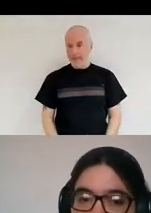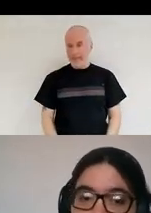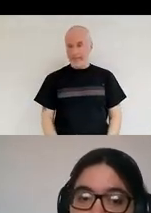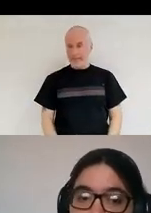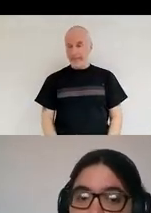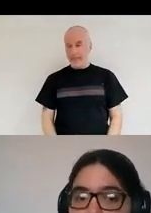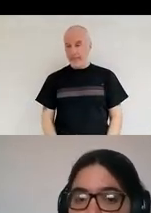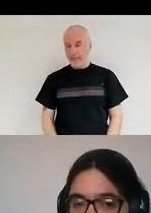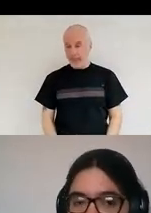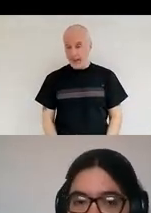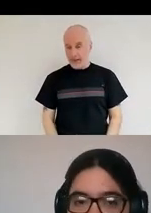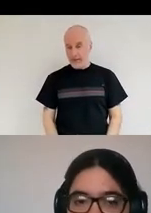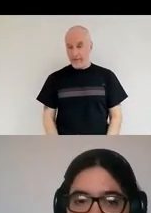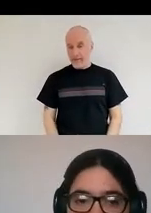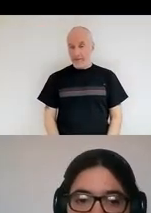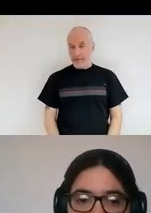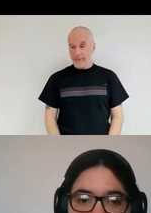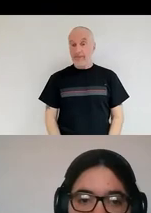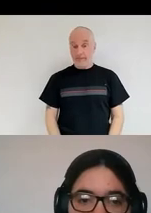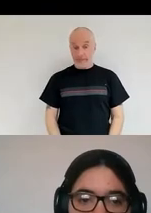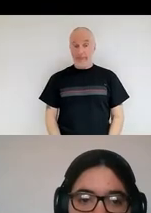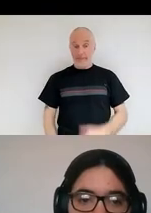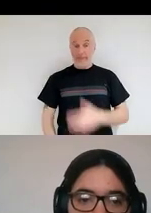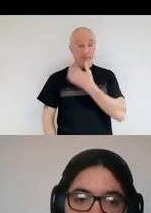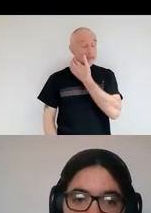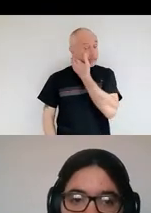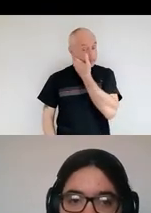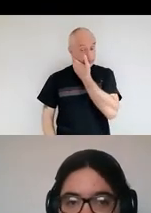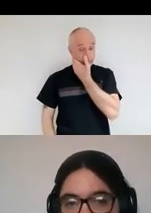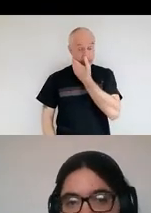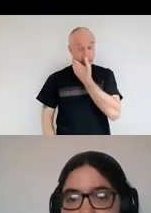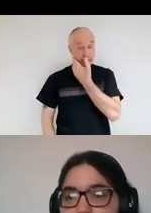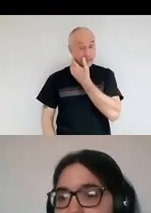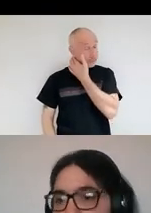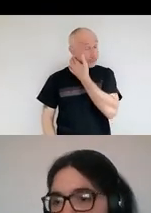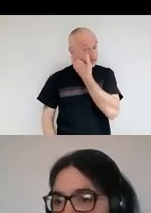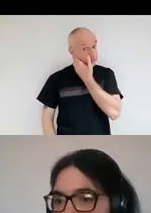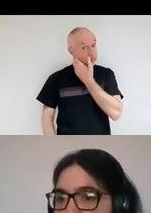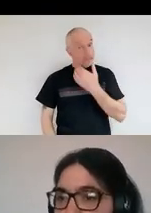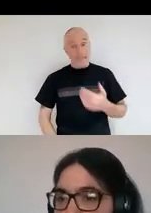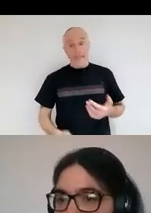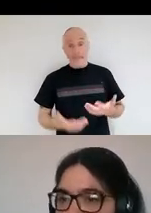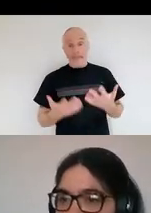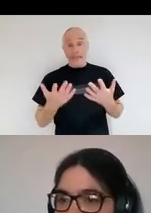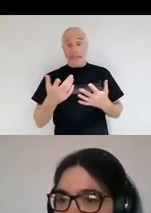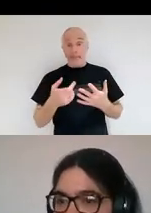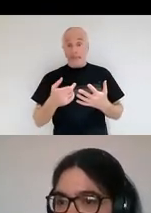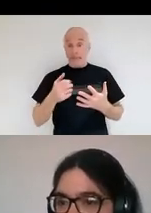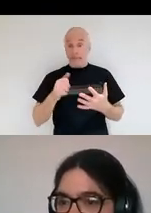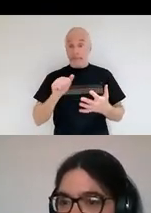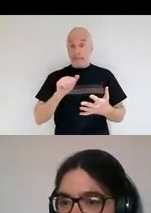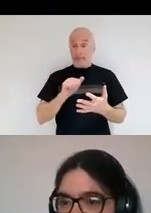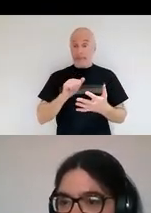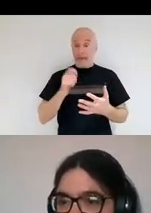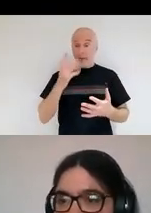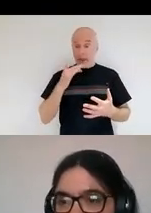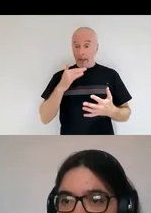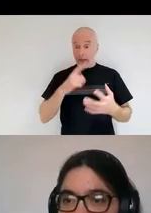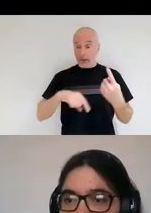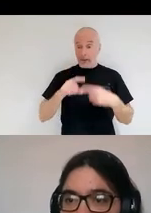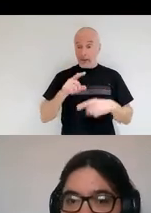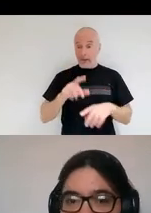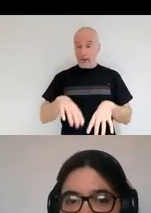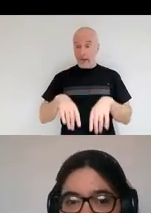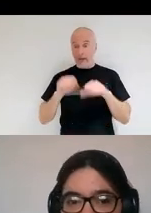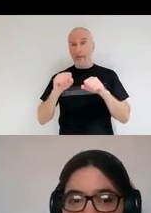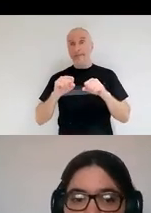Well, yes. So for example, when we started, when we still didn't have fancy ways of collecting dust from outer